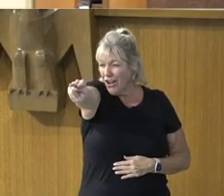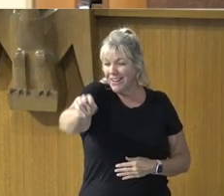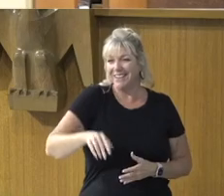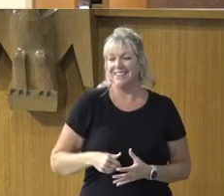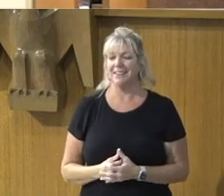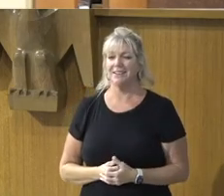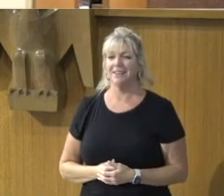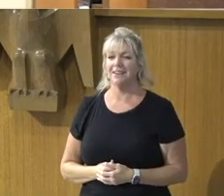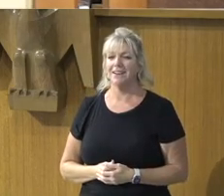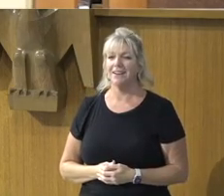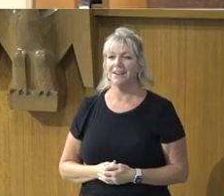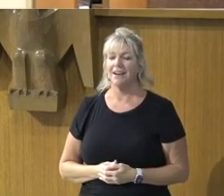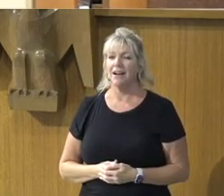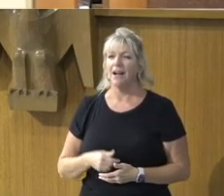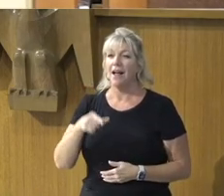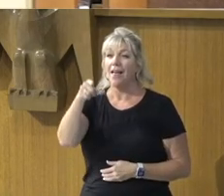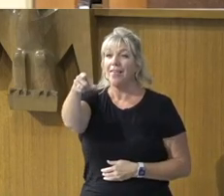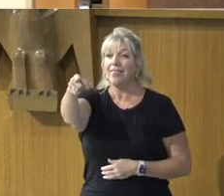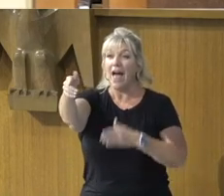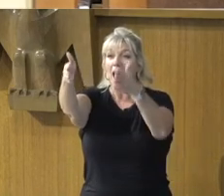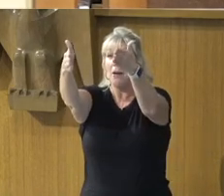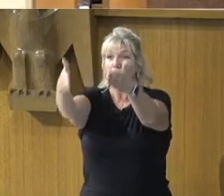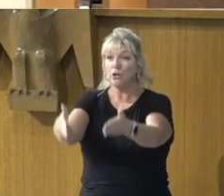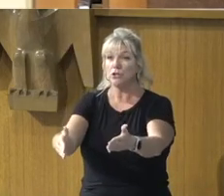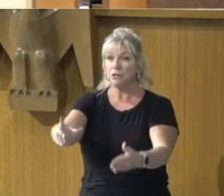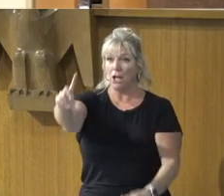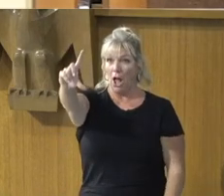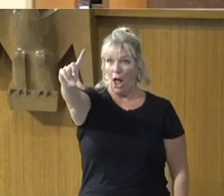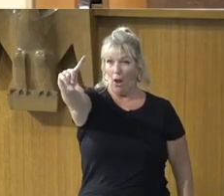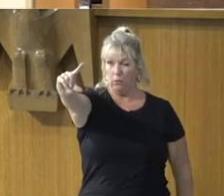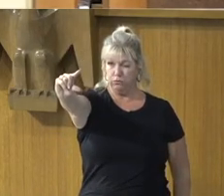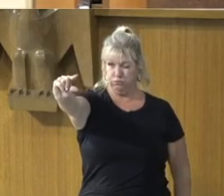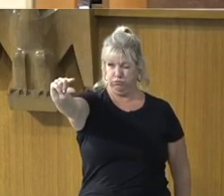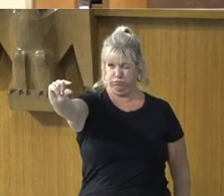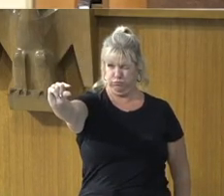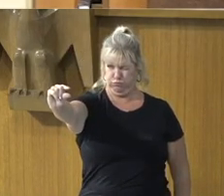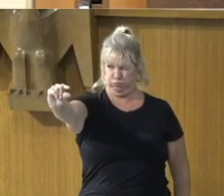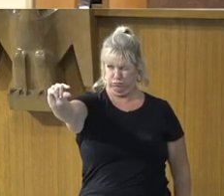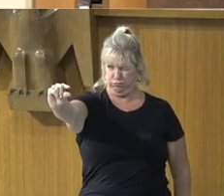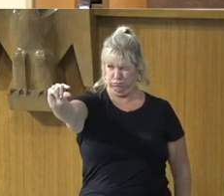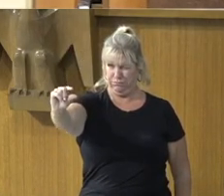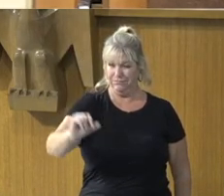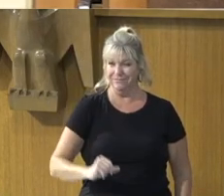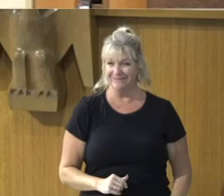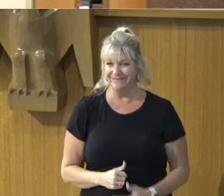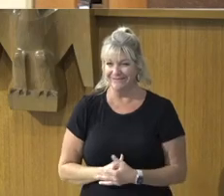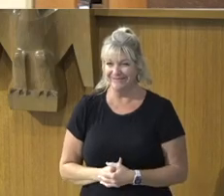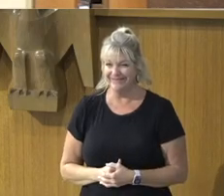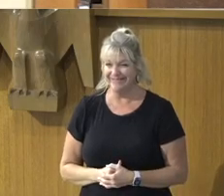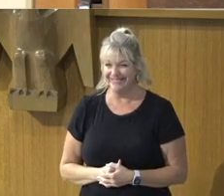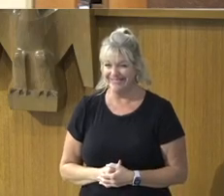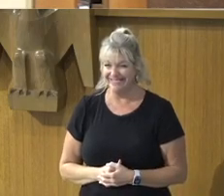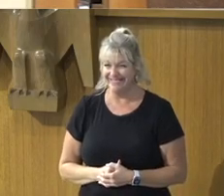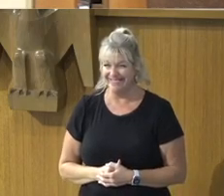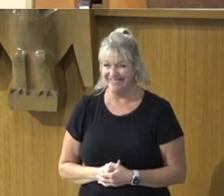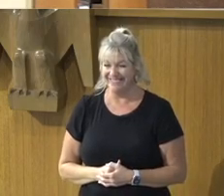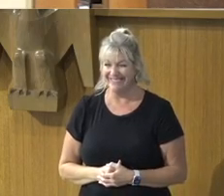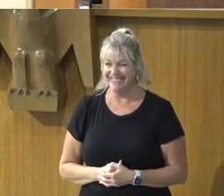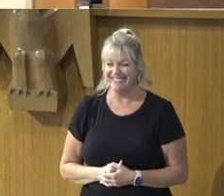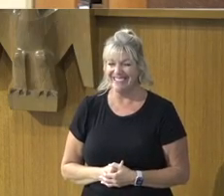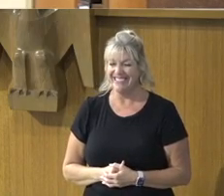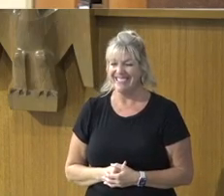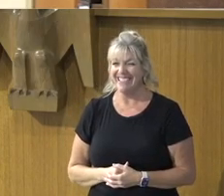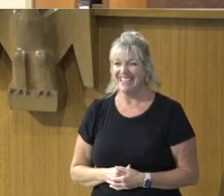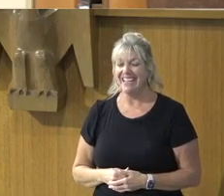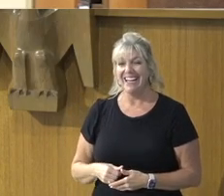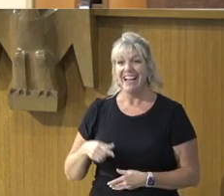His luckless foe, Was loathe to challenge him, But the tension built up,